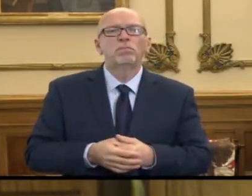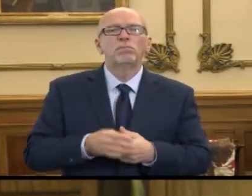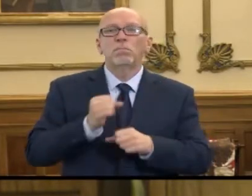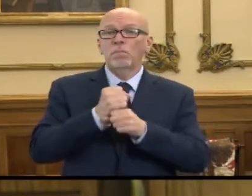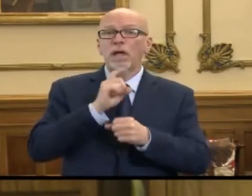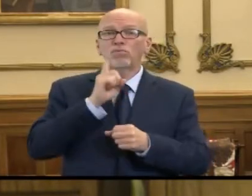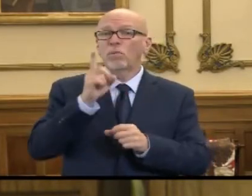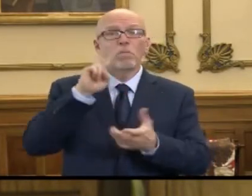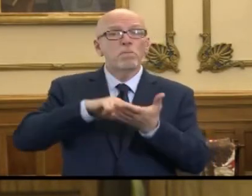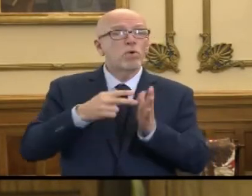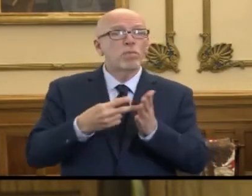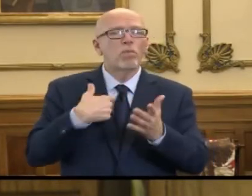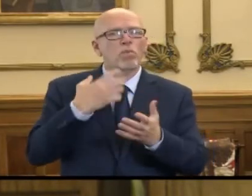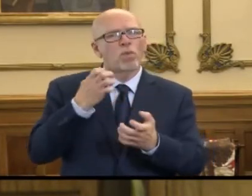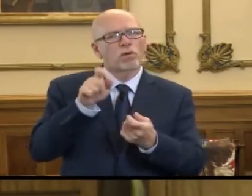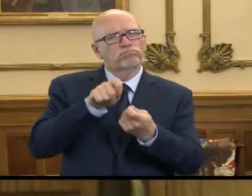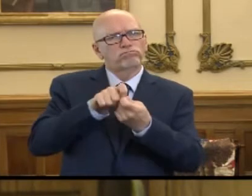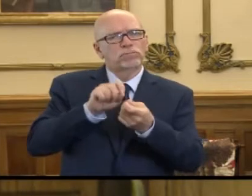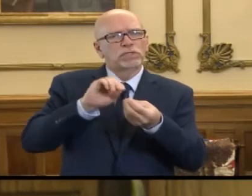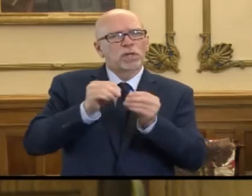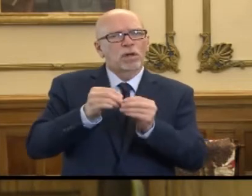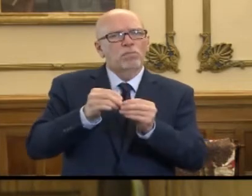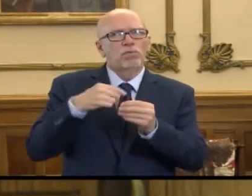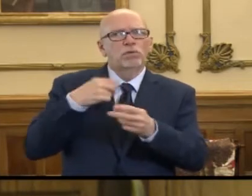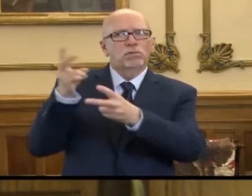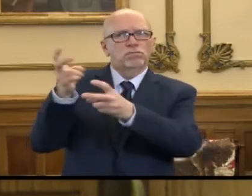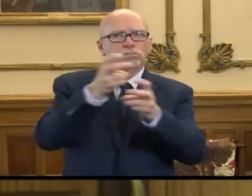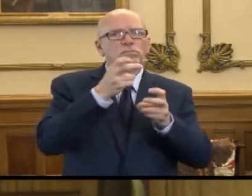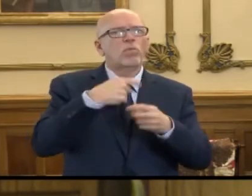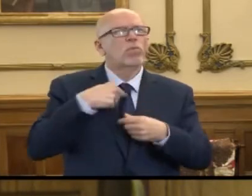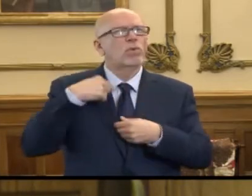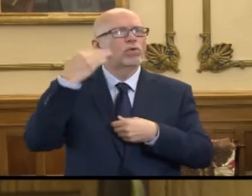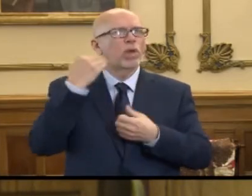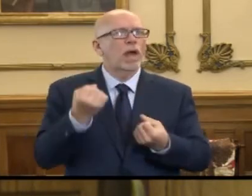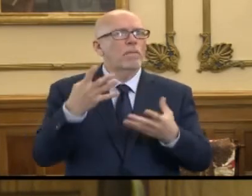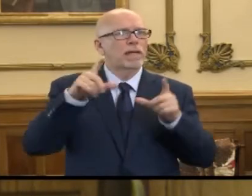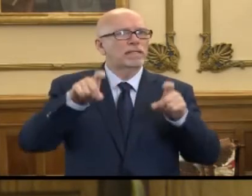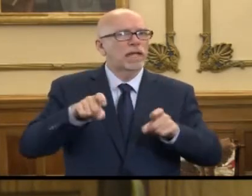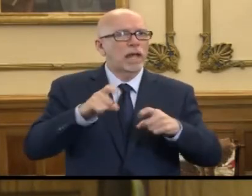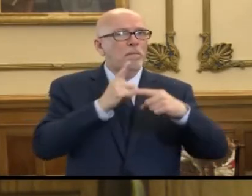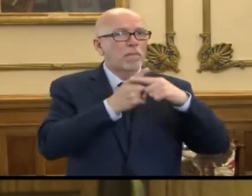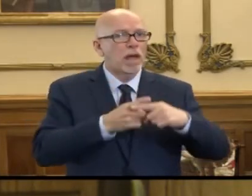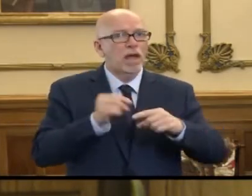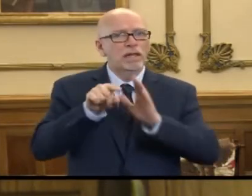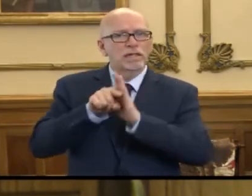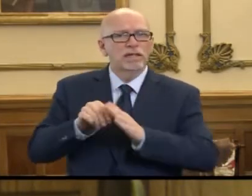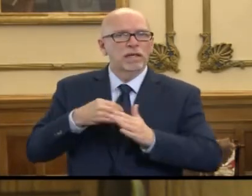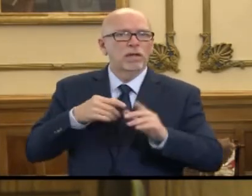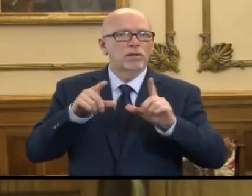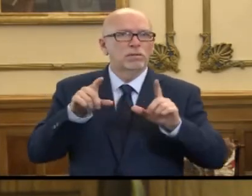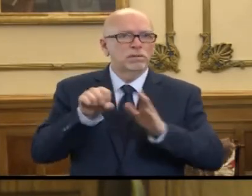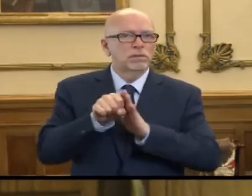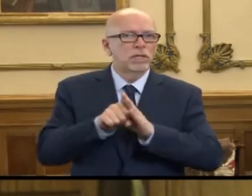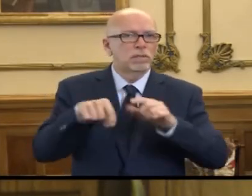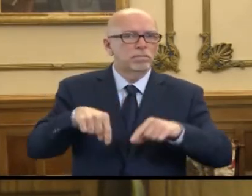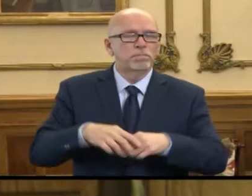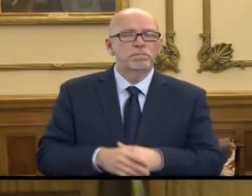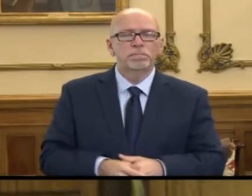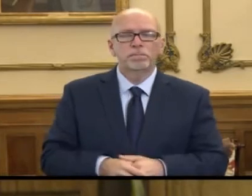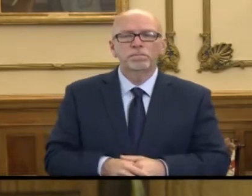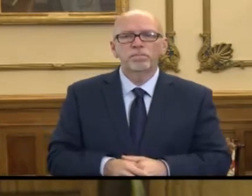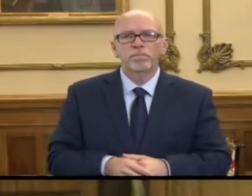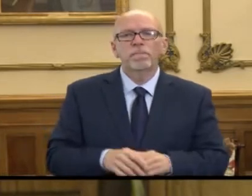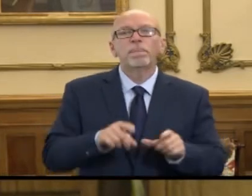that we have an accurate baseline to better calculate what percentage of tests are coming back positive in our state. The order also